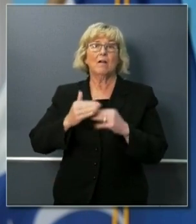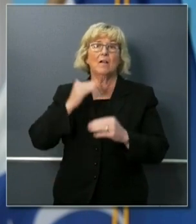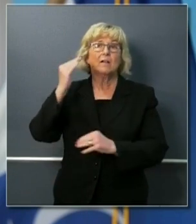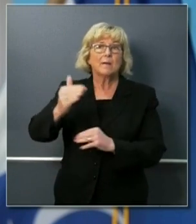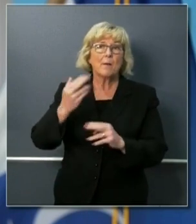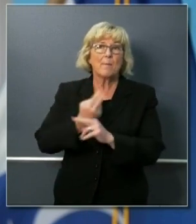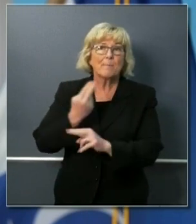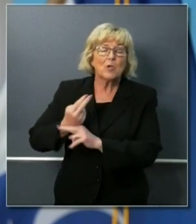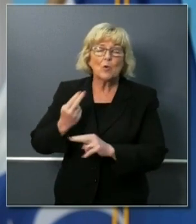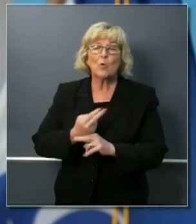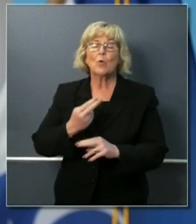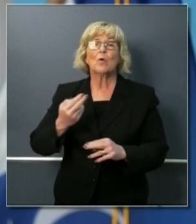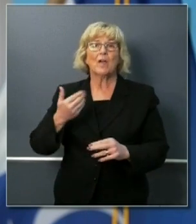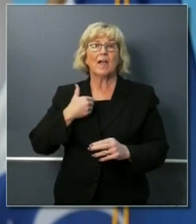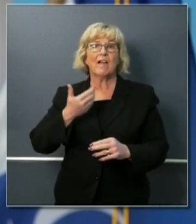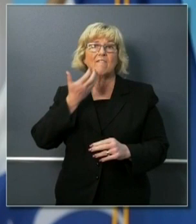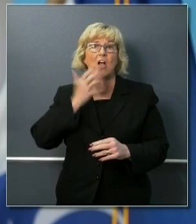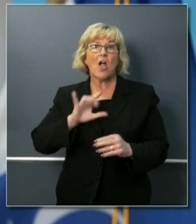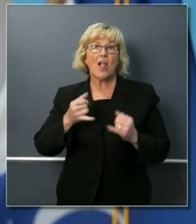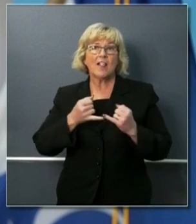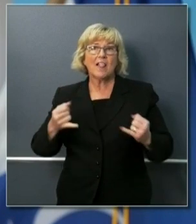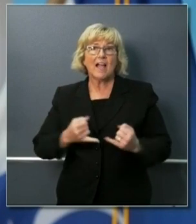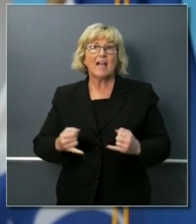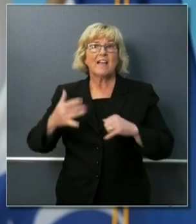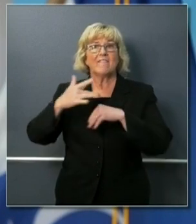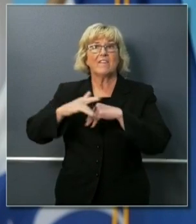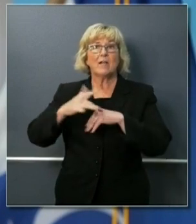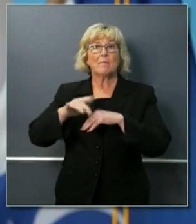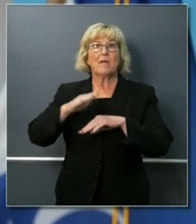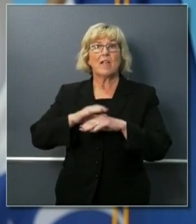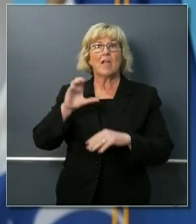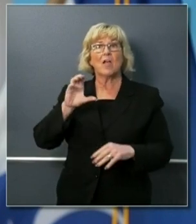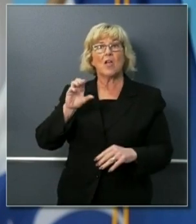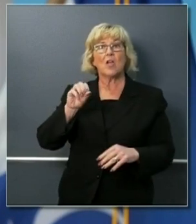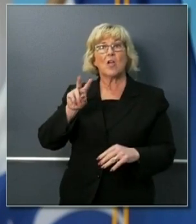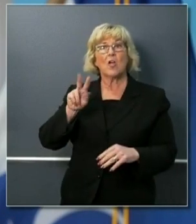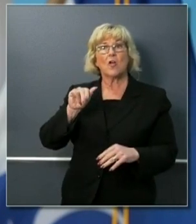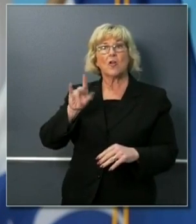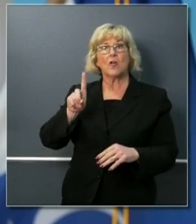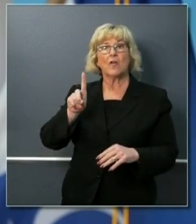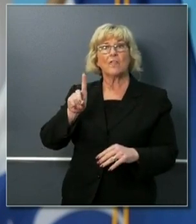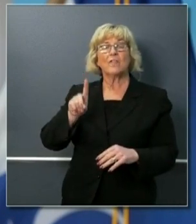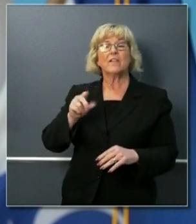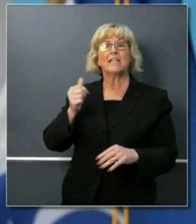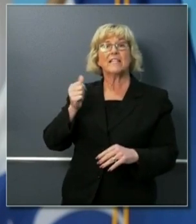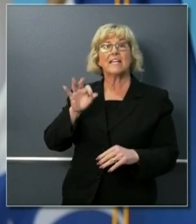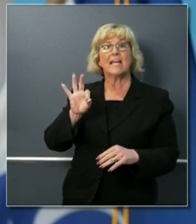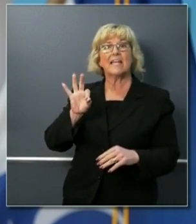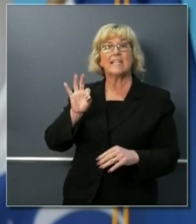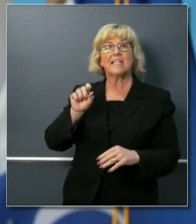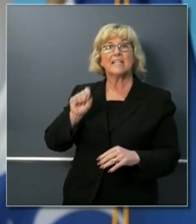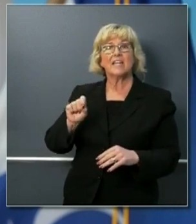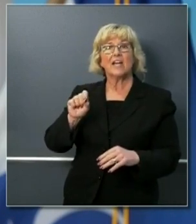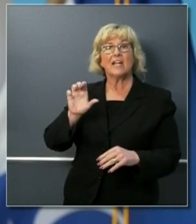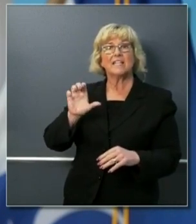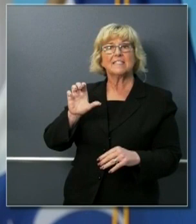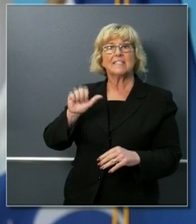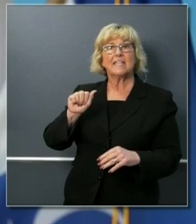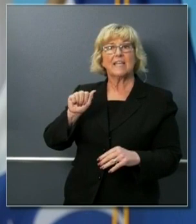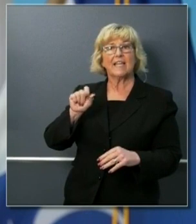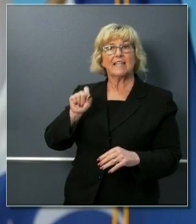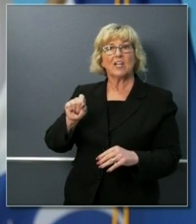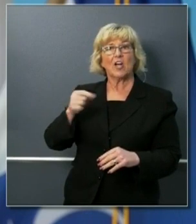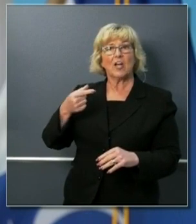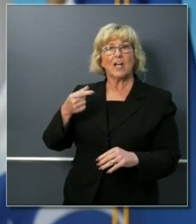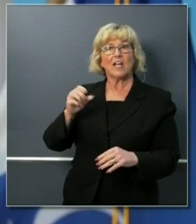all of those resource sites are available on COVID-19.ca.gov to help support you